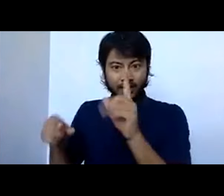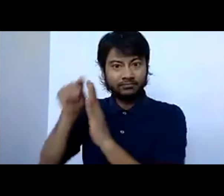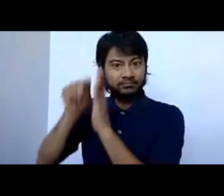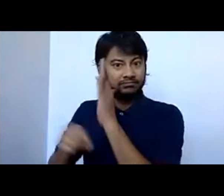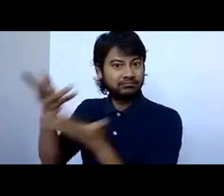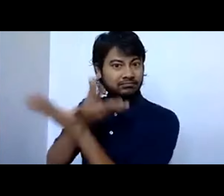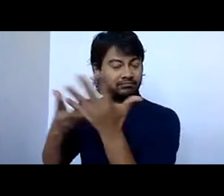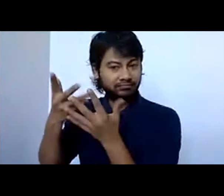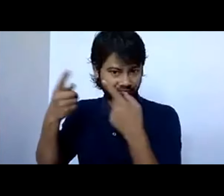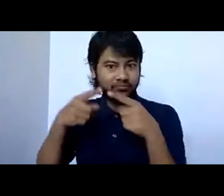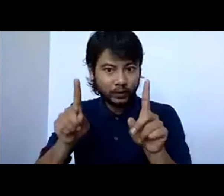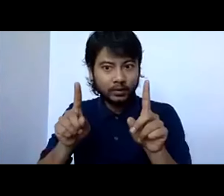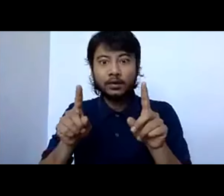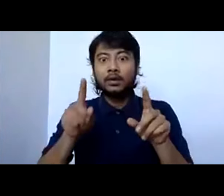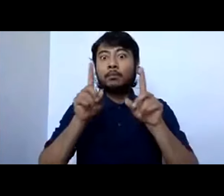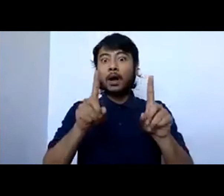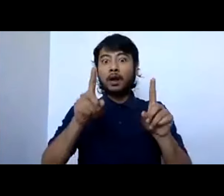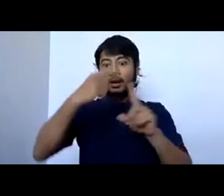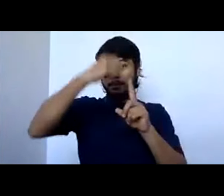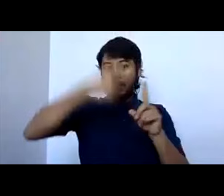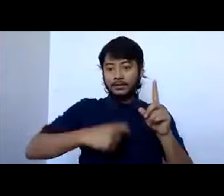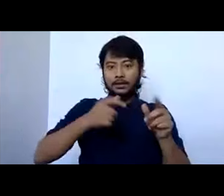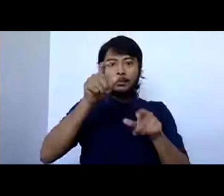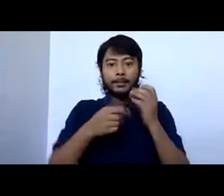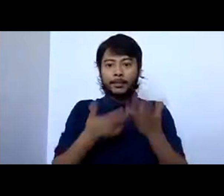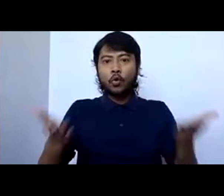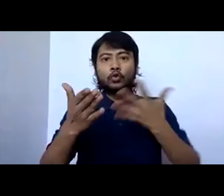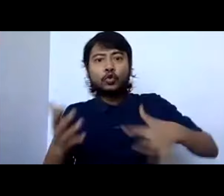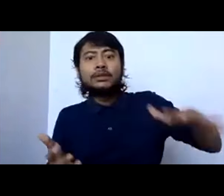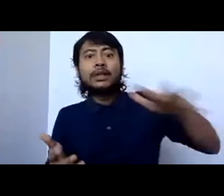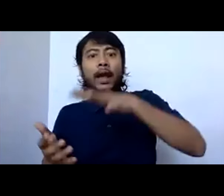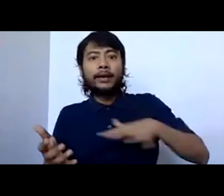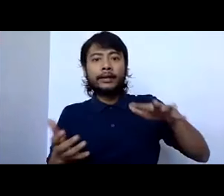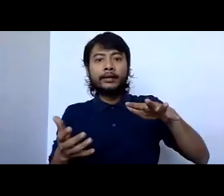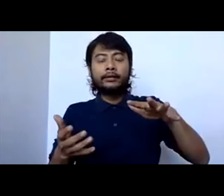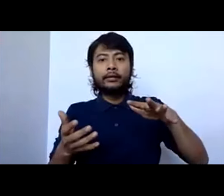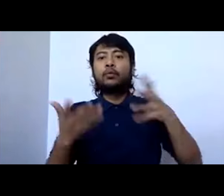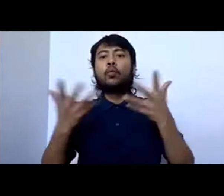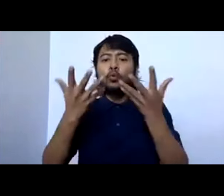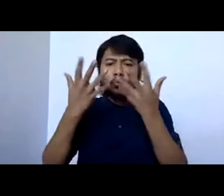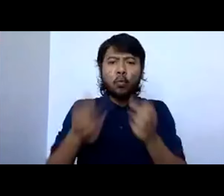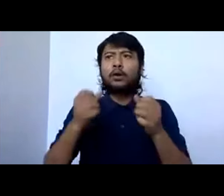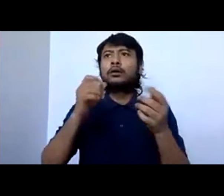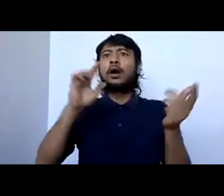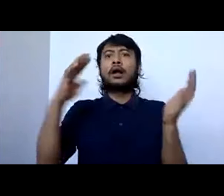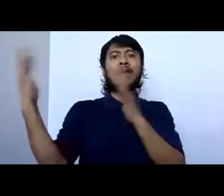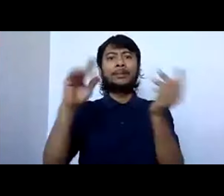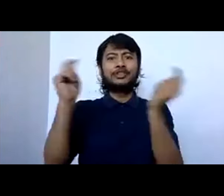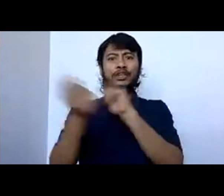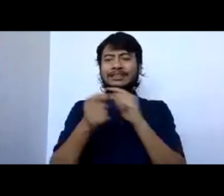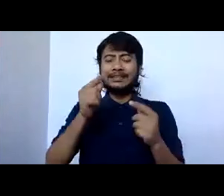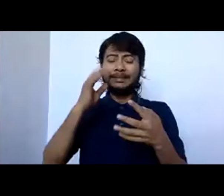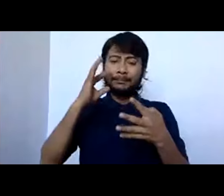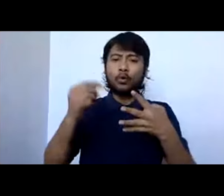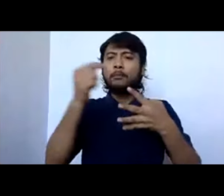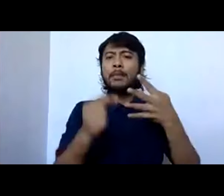both our ambition and our action. We do have a lot of work to do, but I remain incredibly proud to be